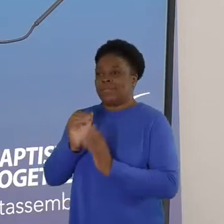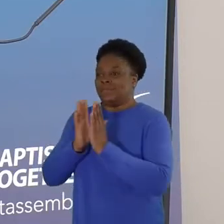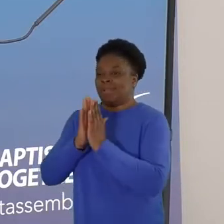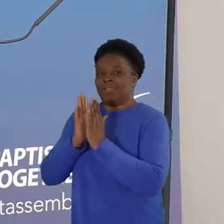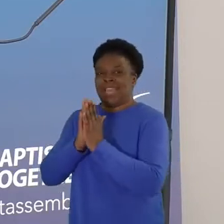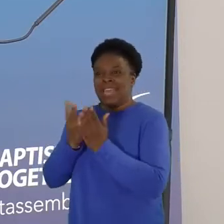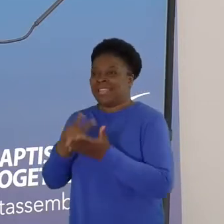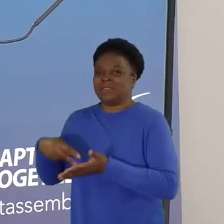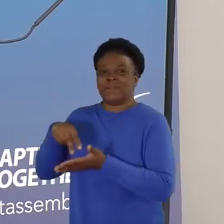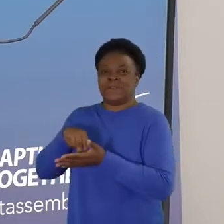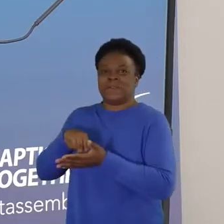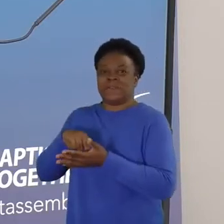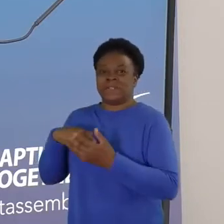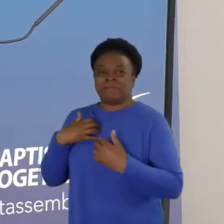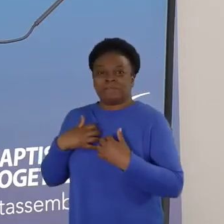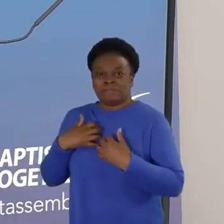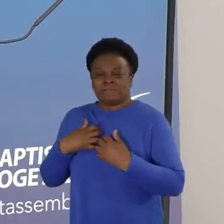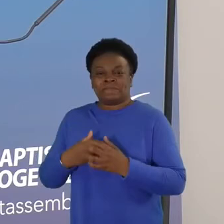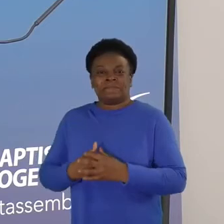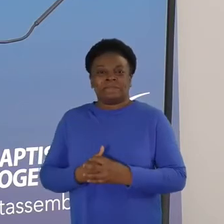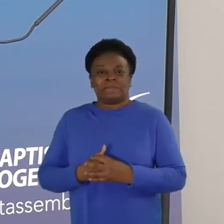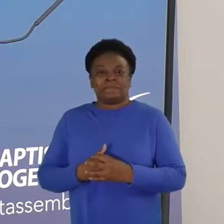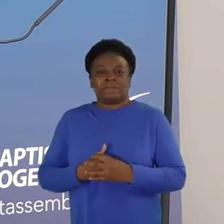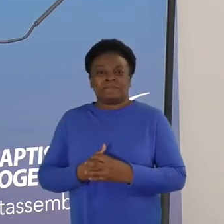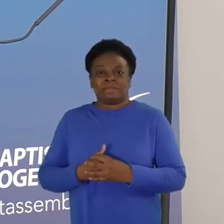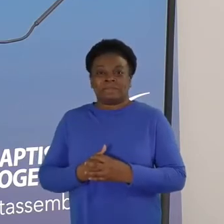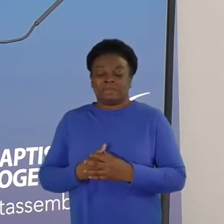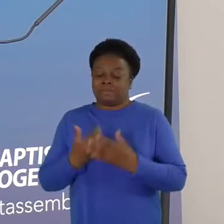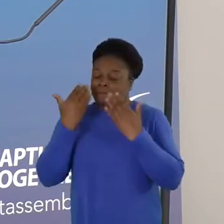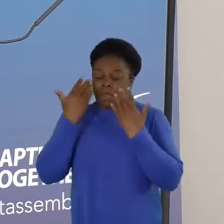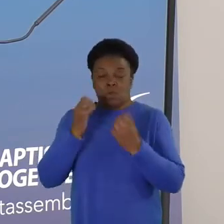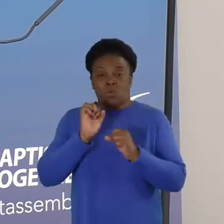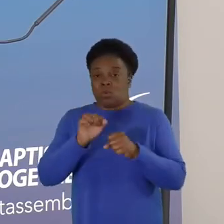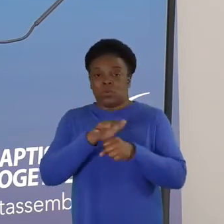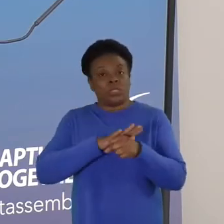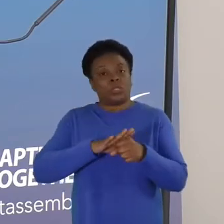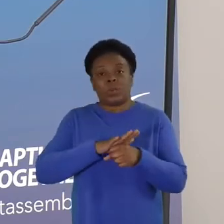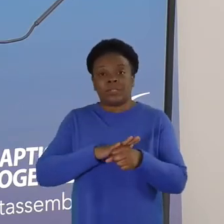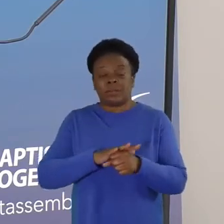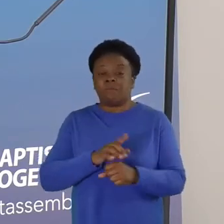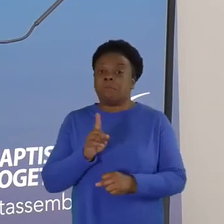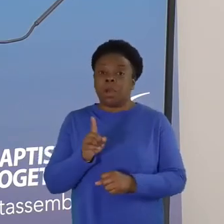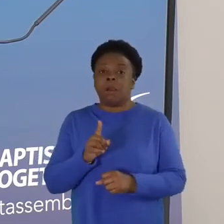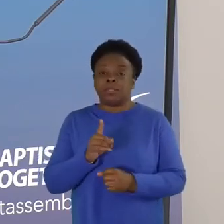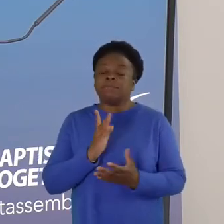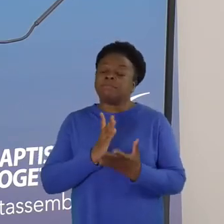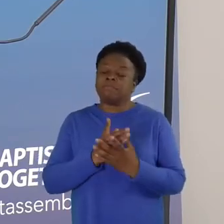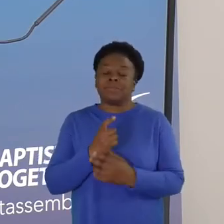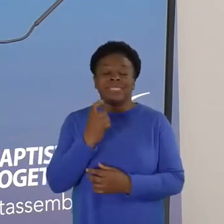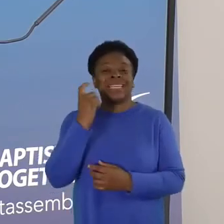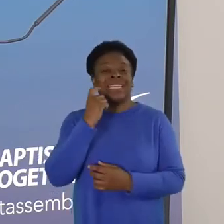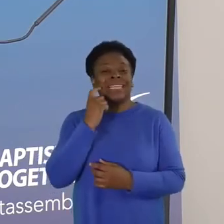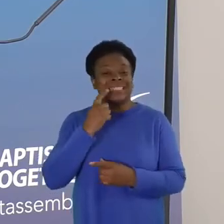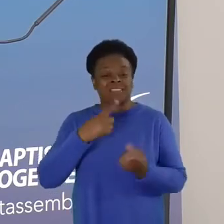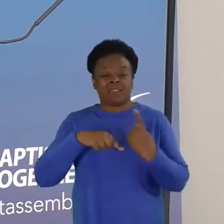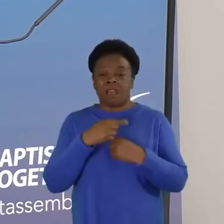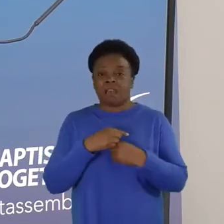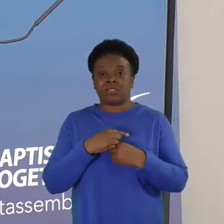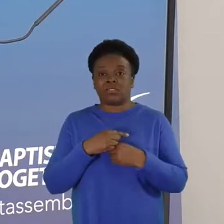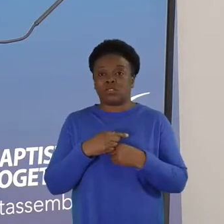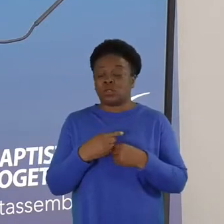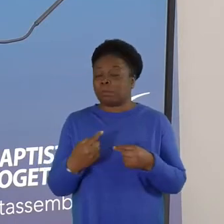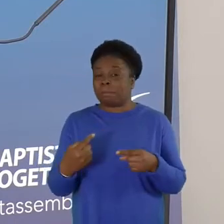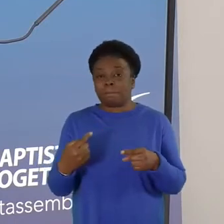I don't know where you are now, but it's easy to lose the significance of the Saturday, that in-between